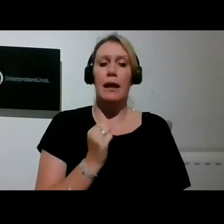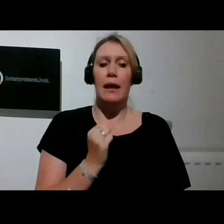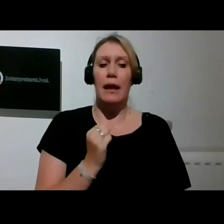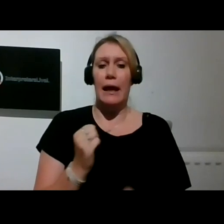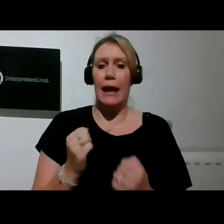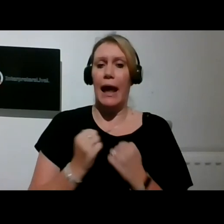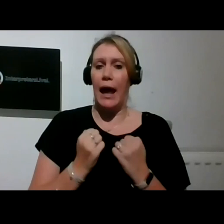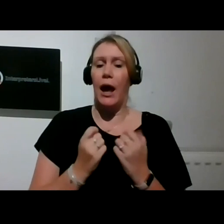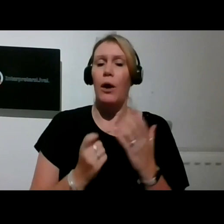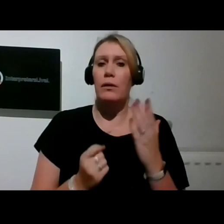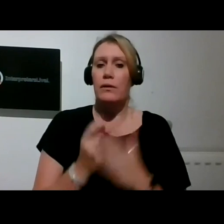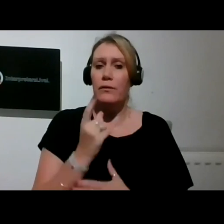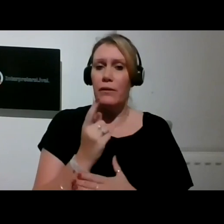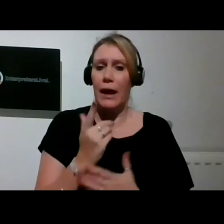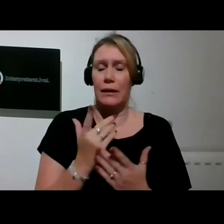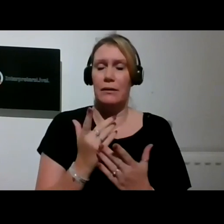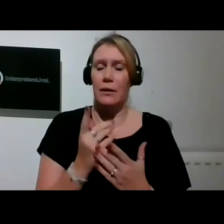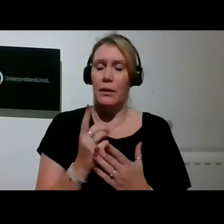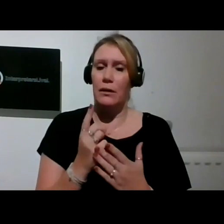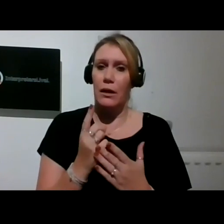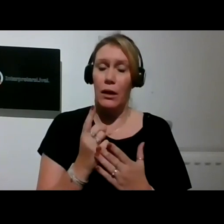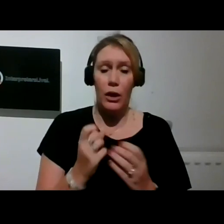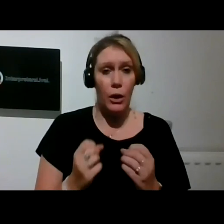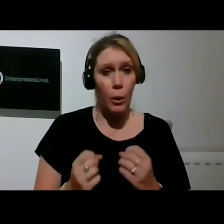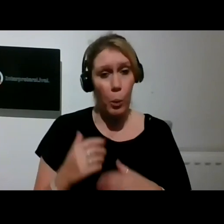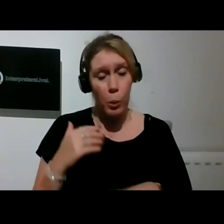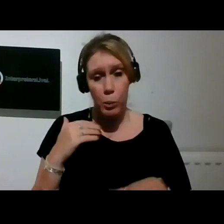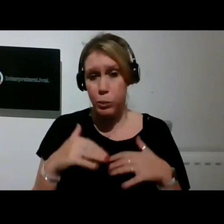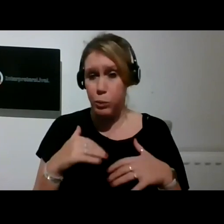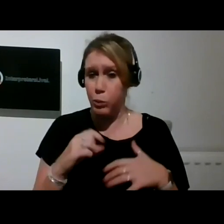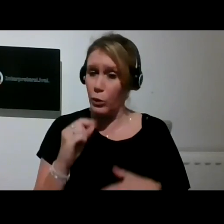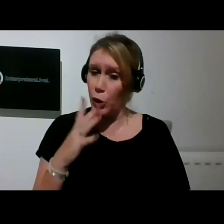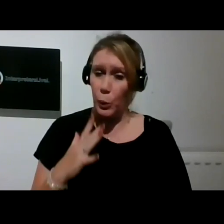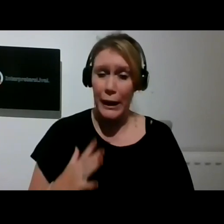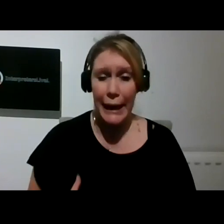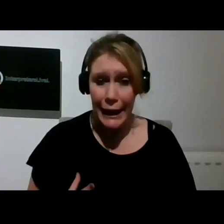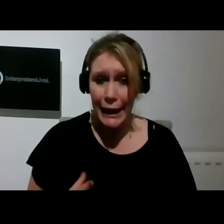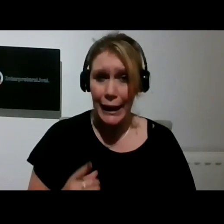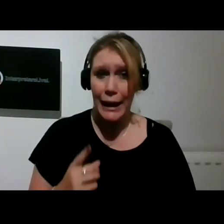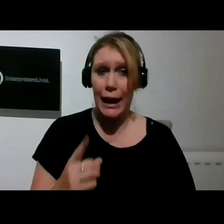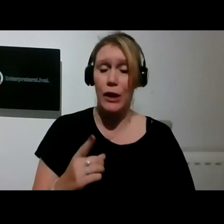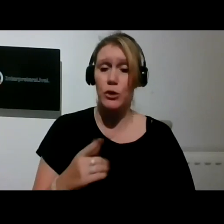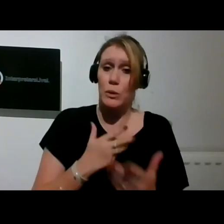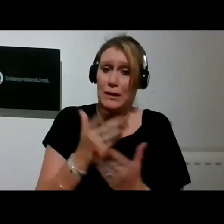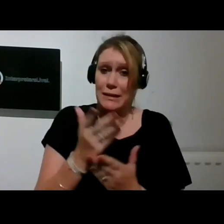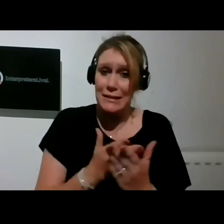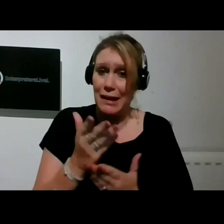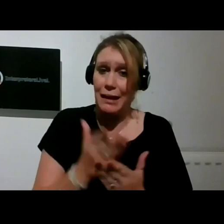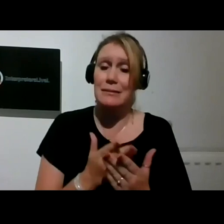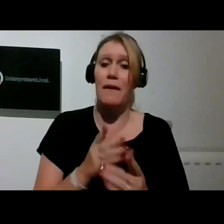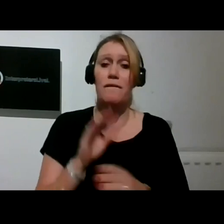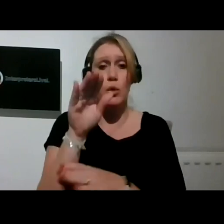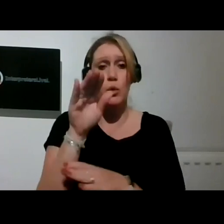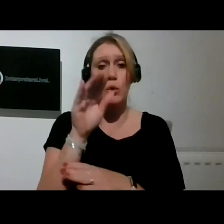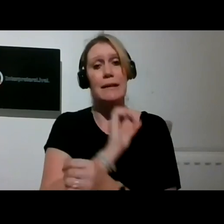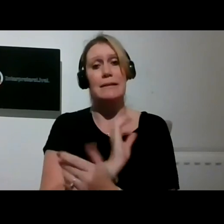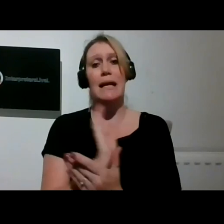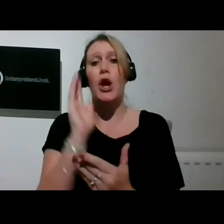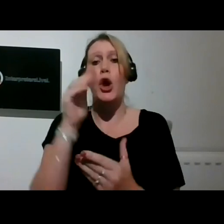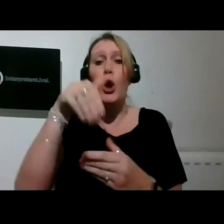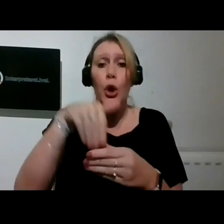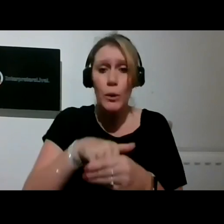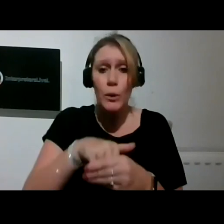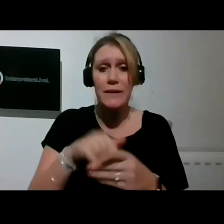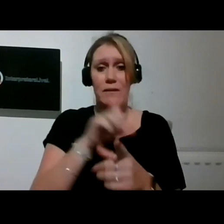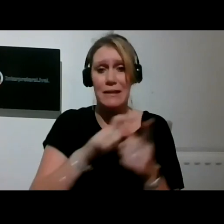unique opportunity for disabled people and events organisers to discuss a future that's inclusive of disabled people both in